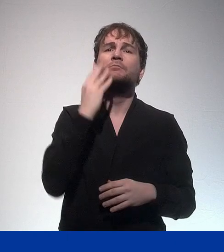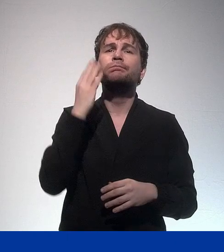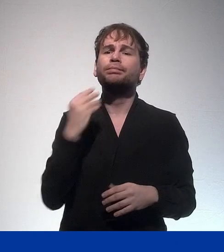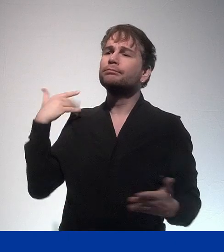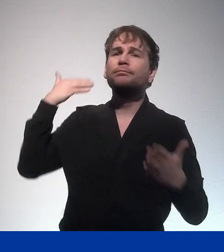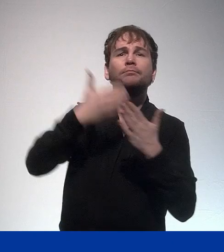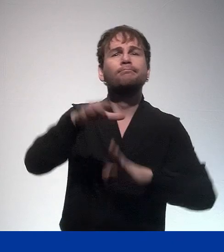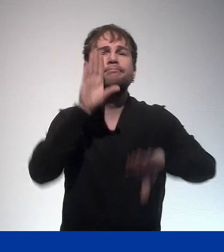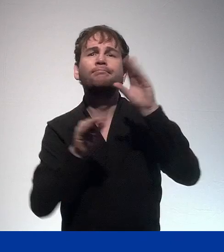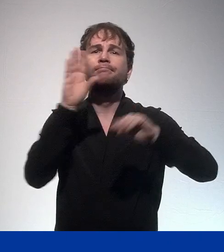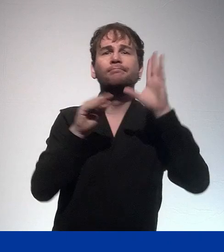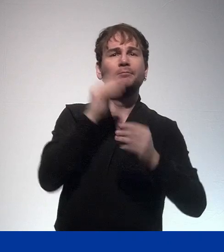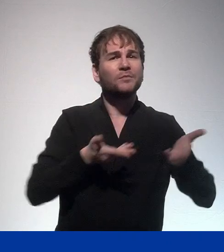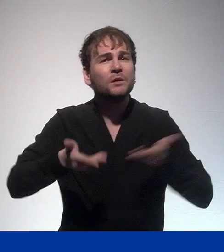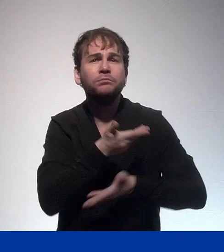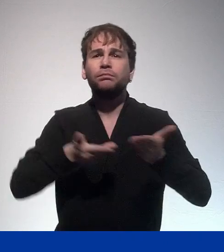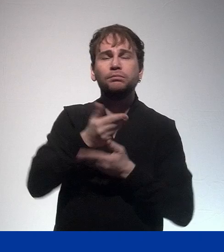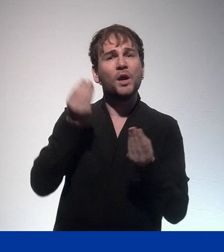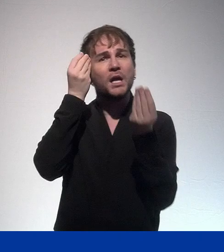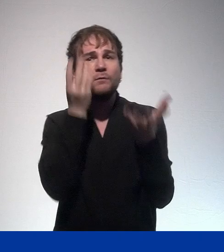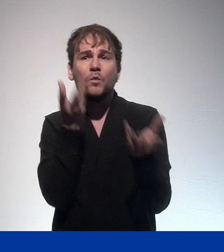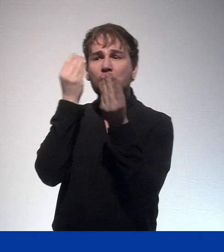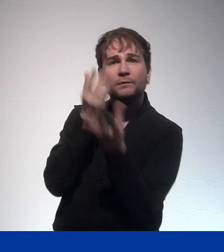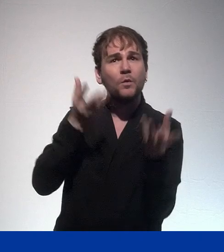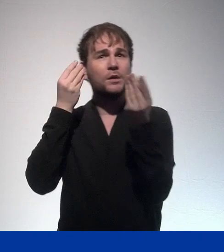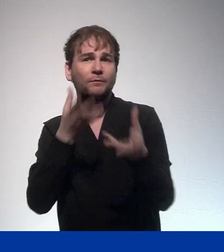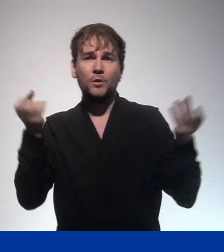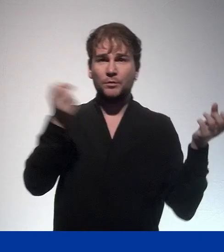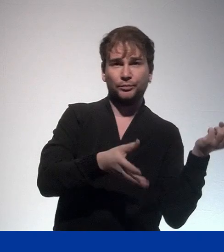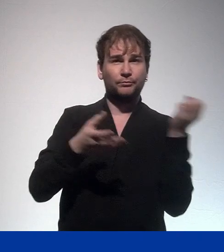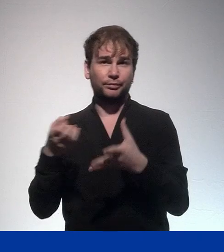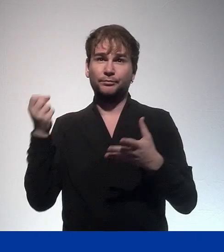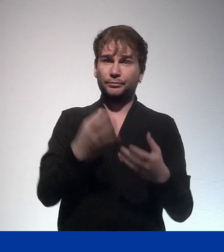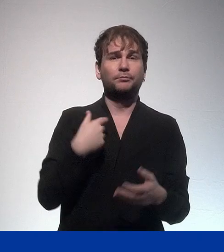can exchange information, knowledge, good practices.